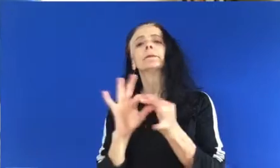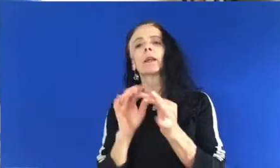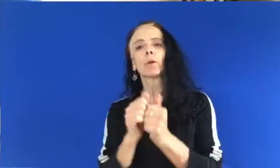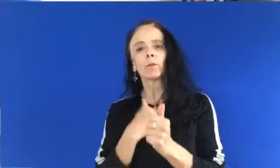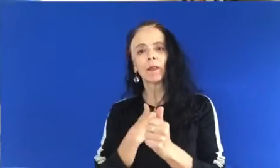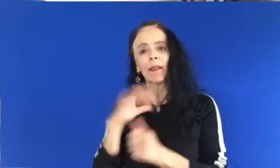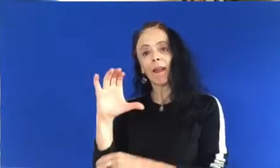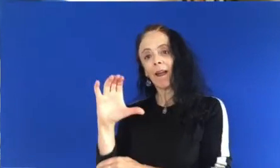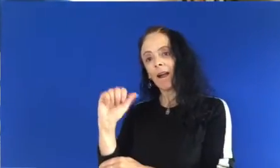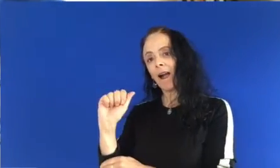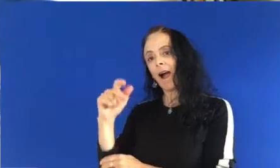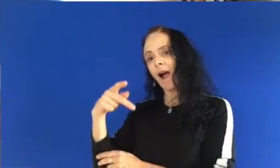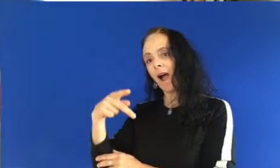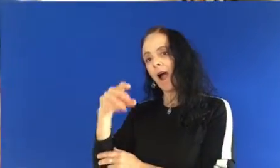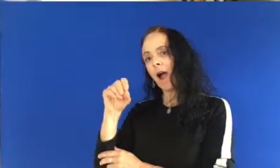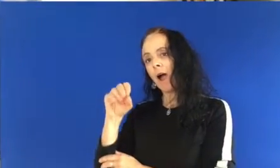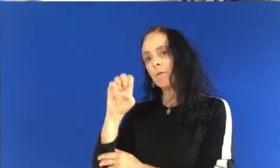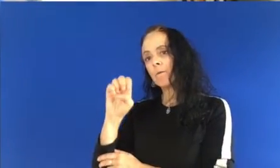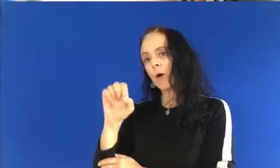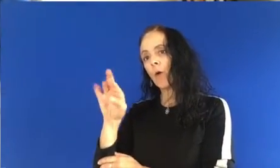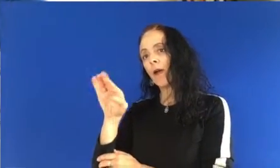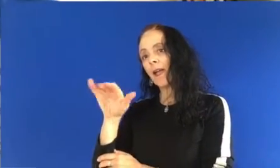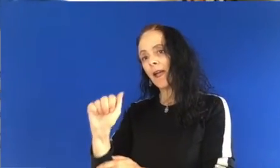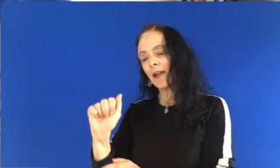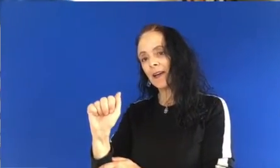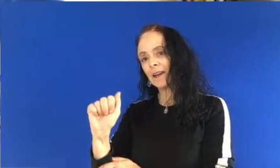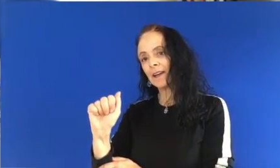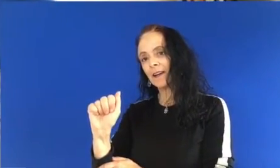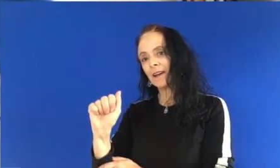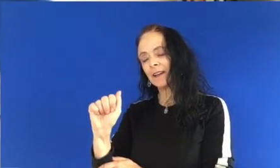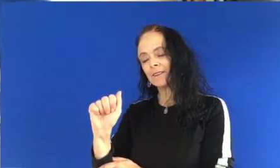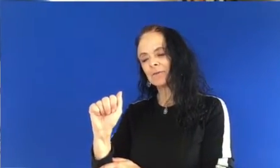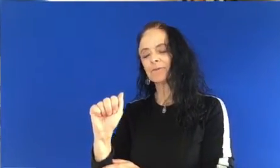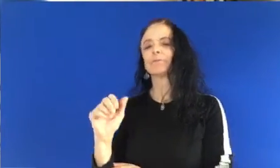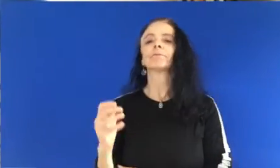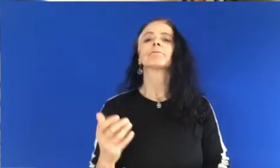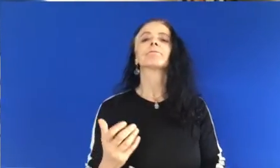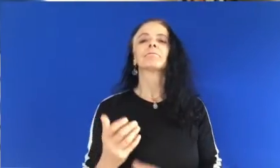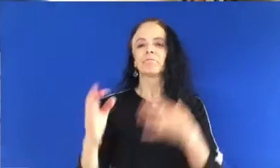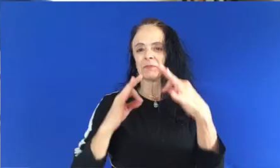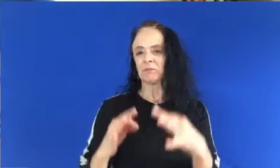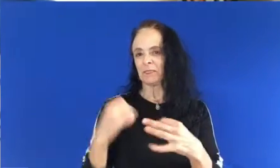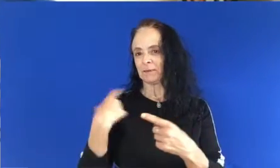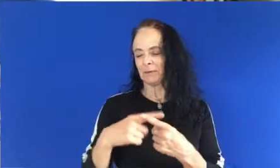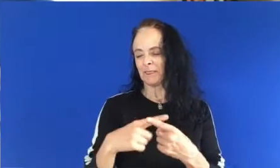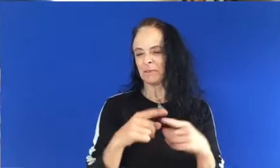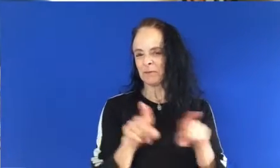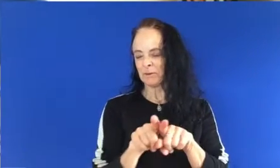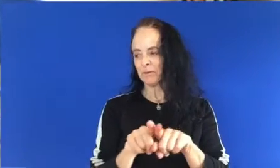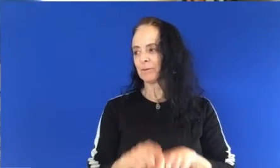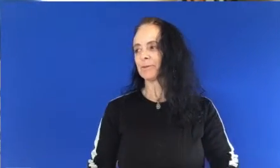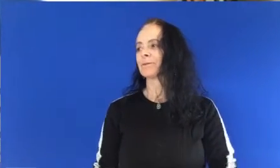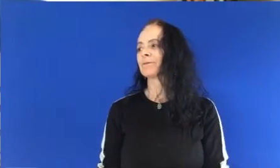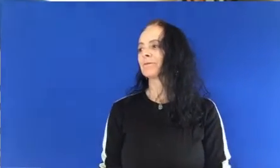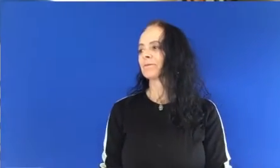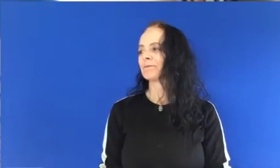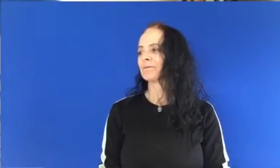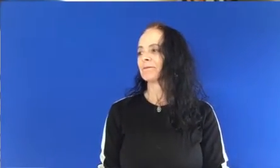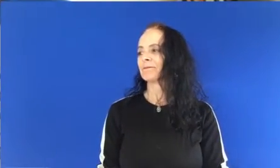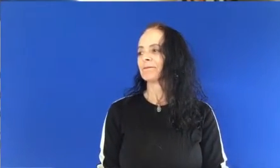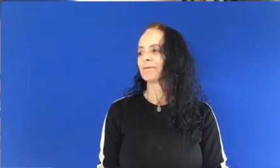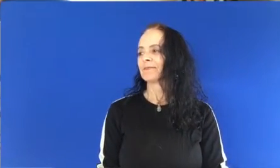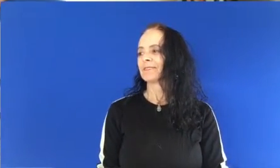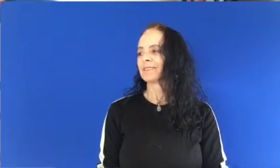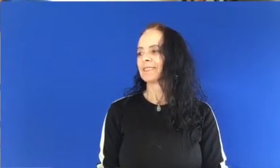Capoeira. Good. a aprender un juego muy especial de Brasil. Se llama